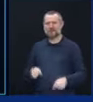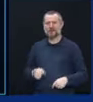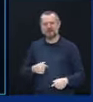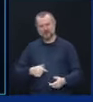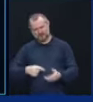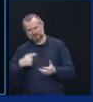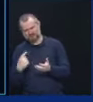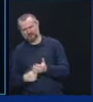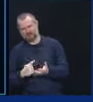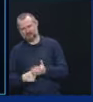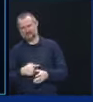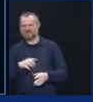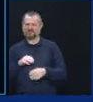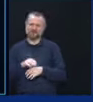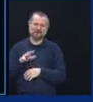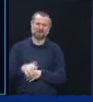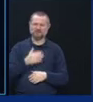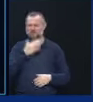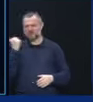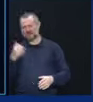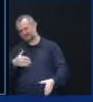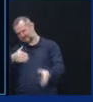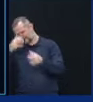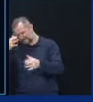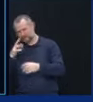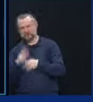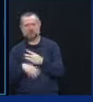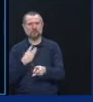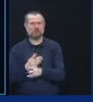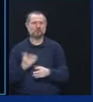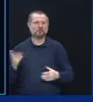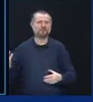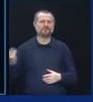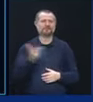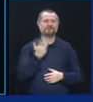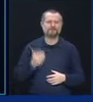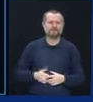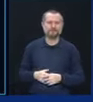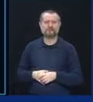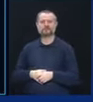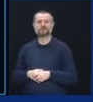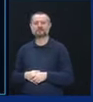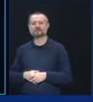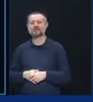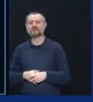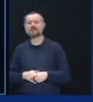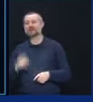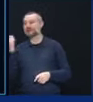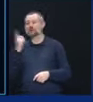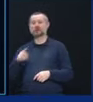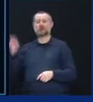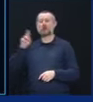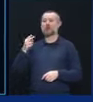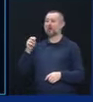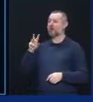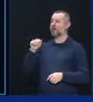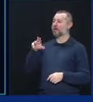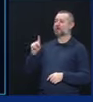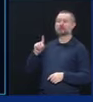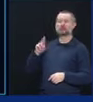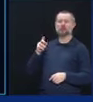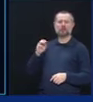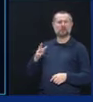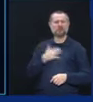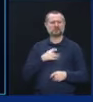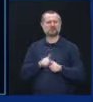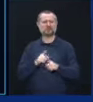with the best health minds in the world. Our health commissioner is Dr. Howard Zucker. I've worked with